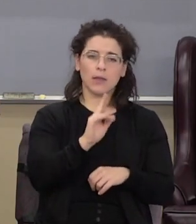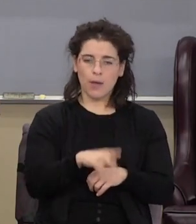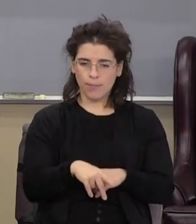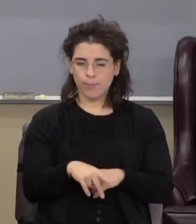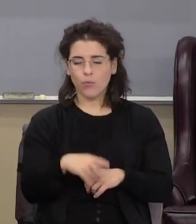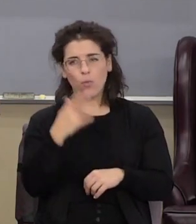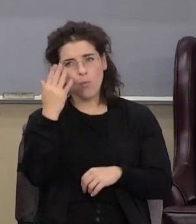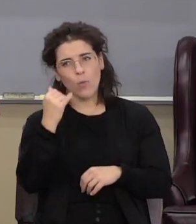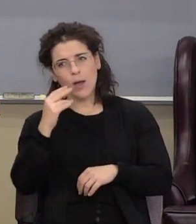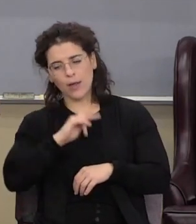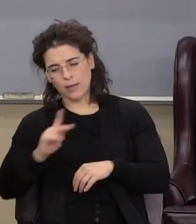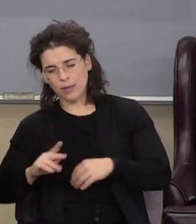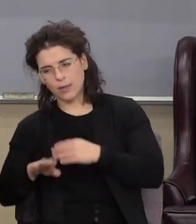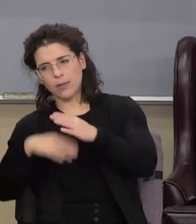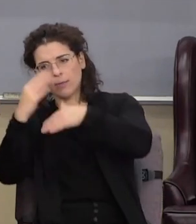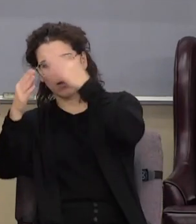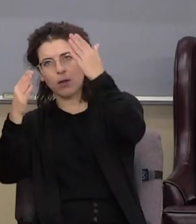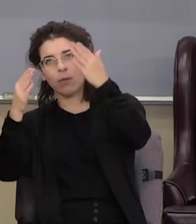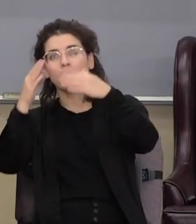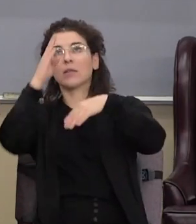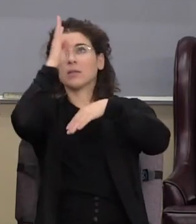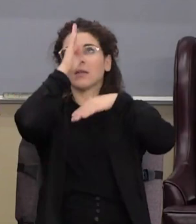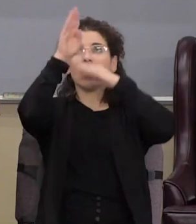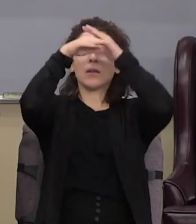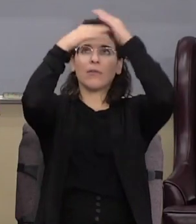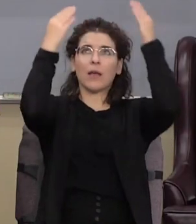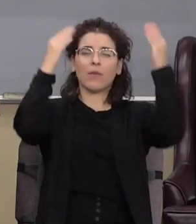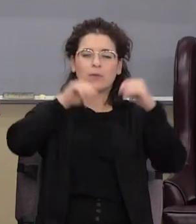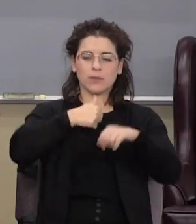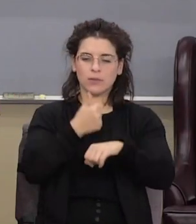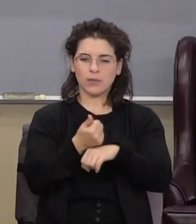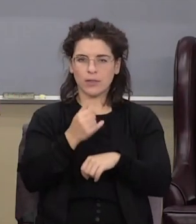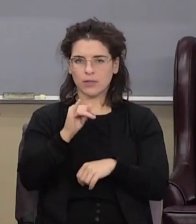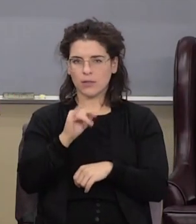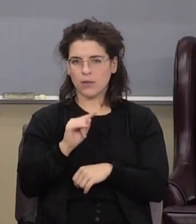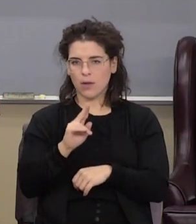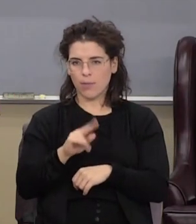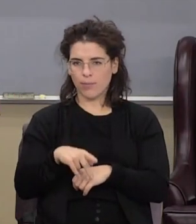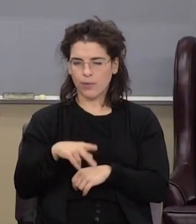kingdom of heaven because the God of heaven sets it up Daniel 2 44 and 45